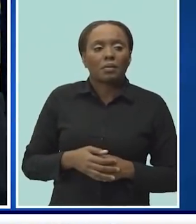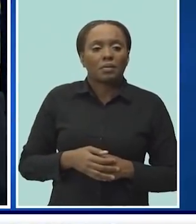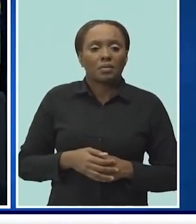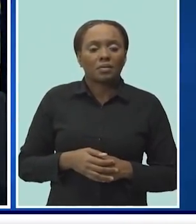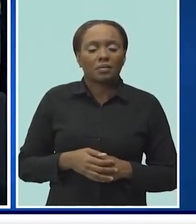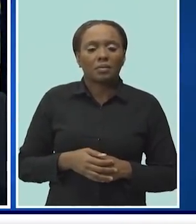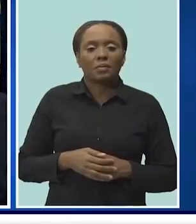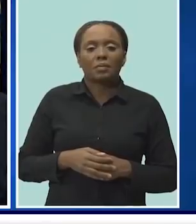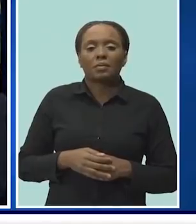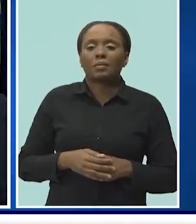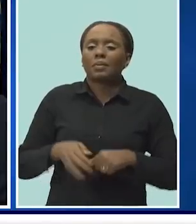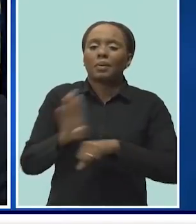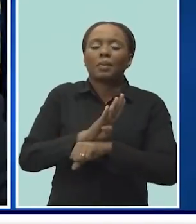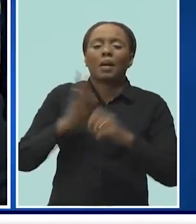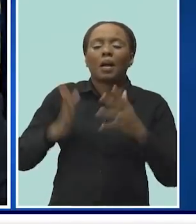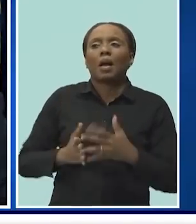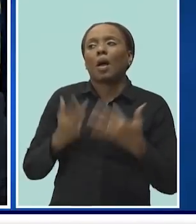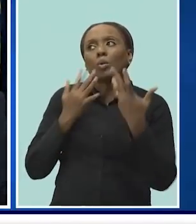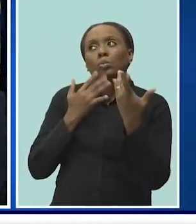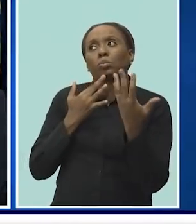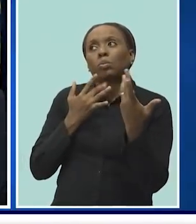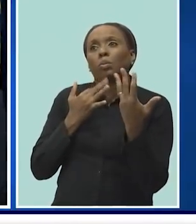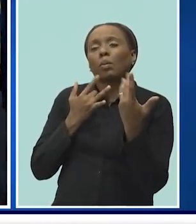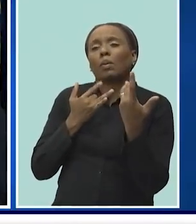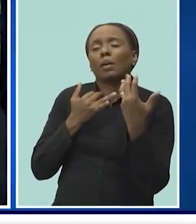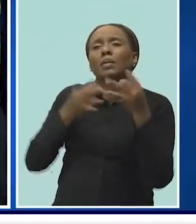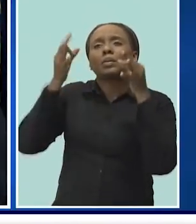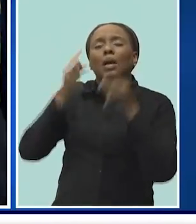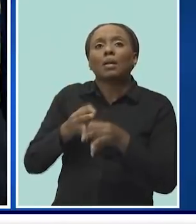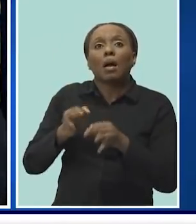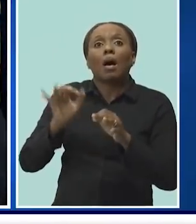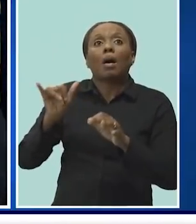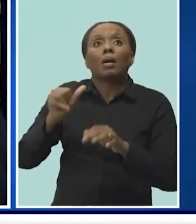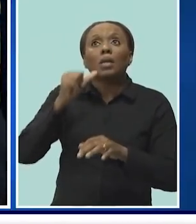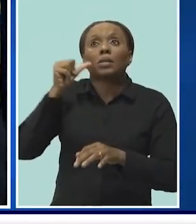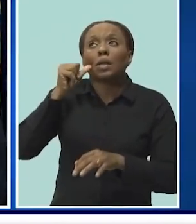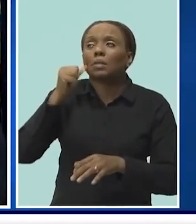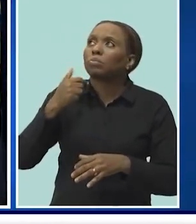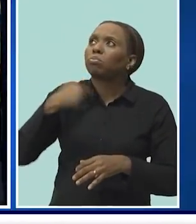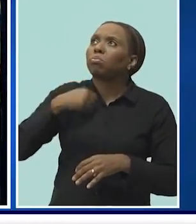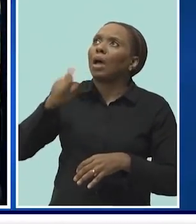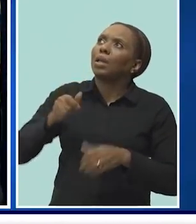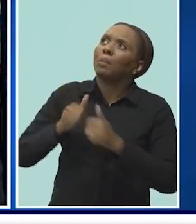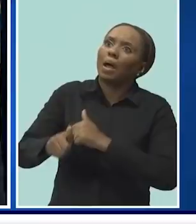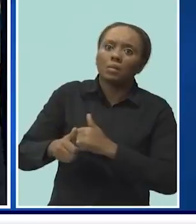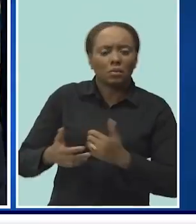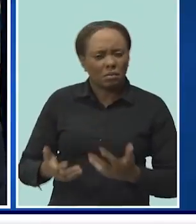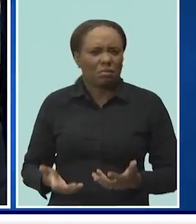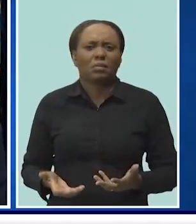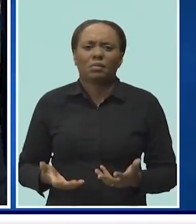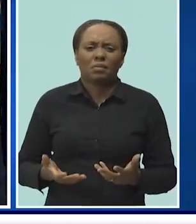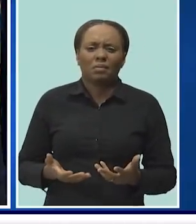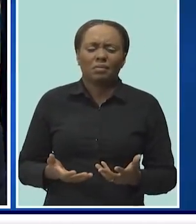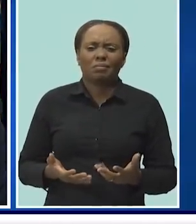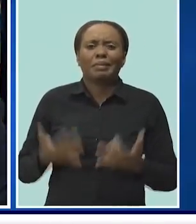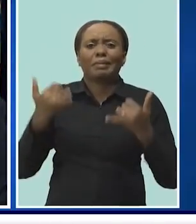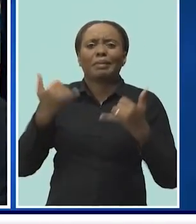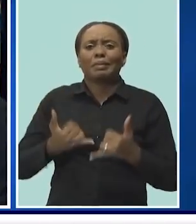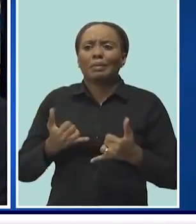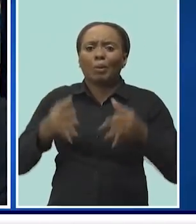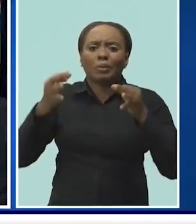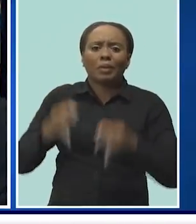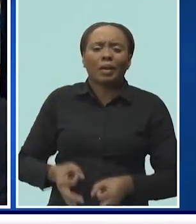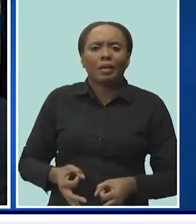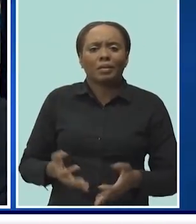waited until yesterday to stand up and recognize that they need to have passes in order to be able to do certain things.